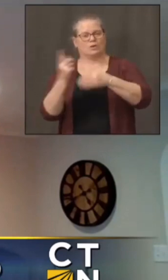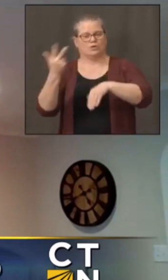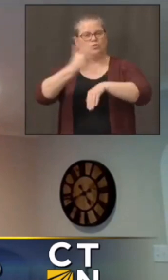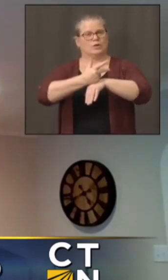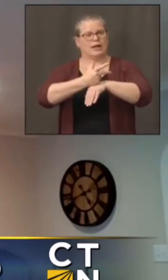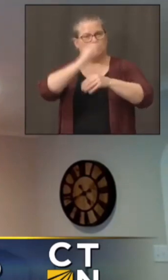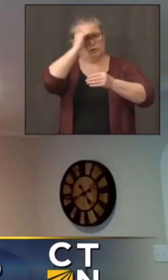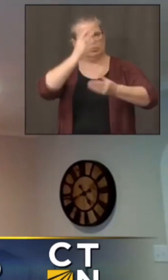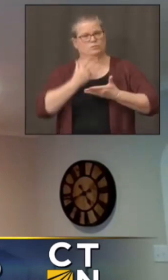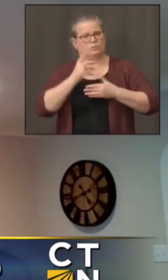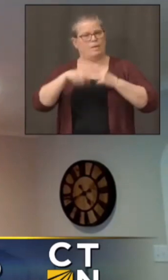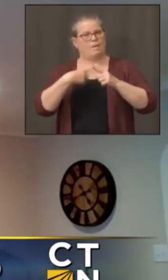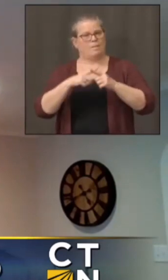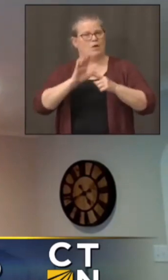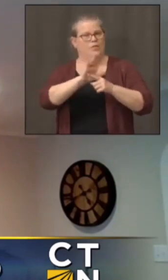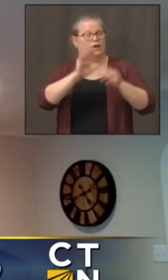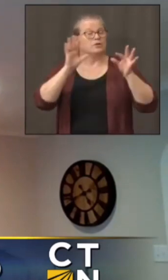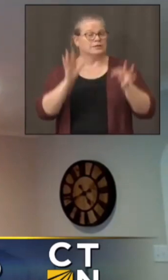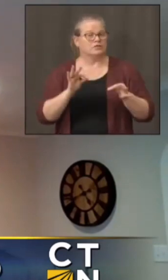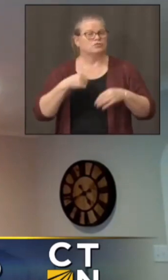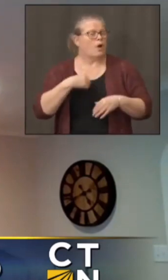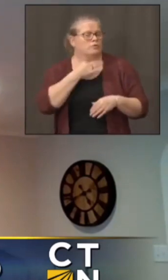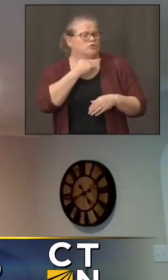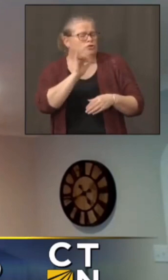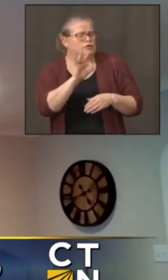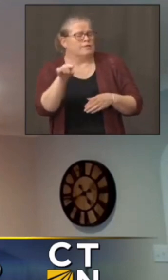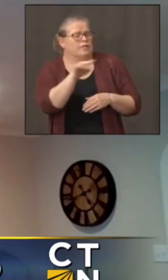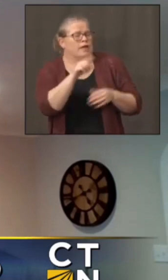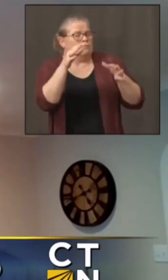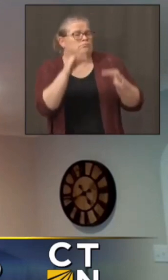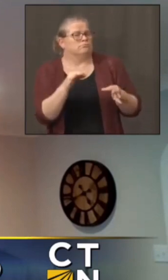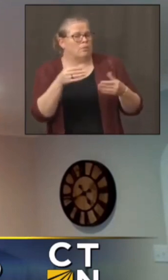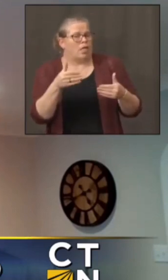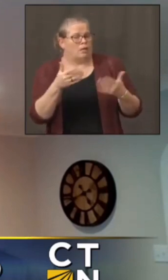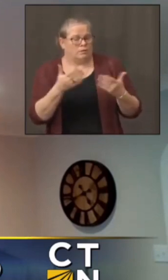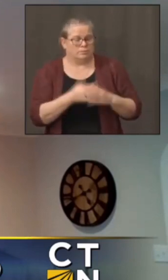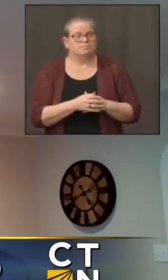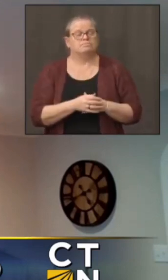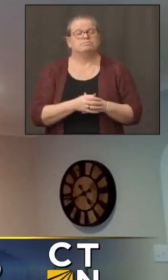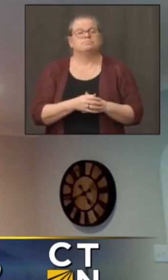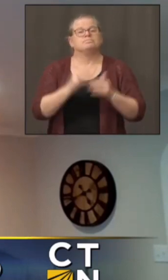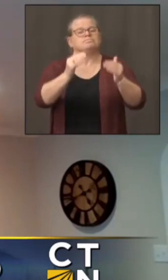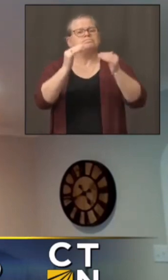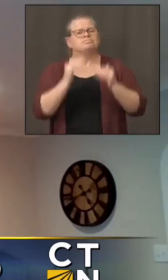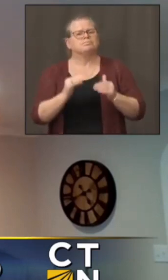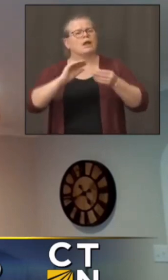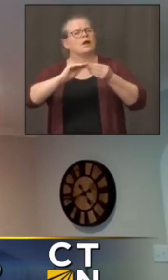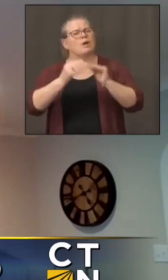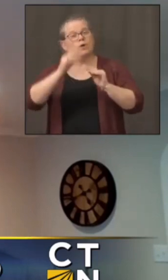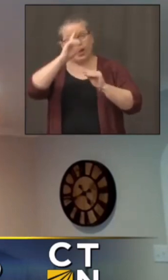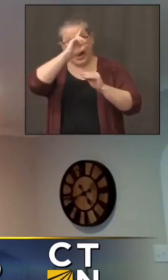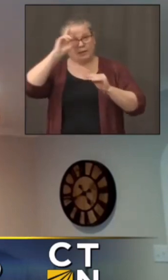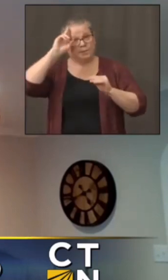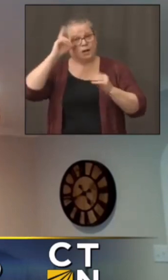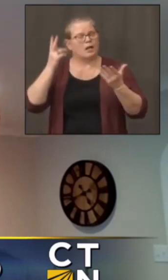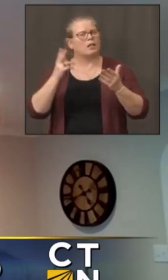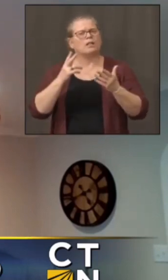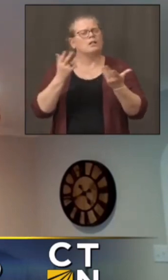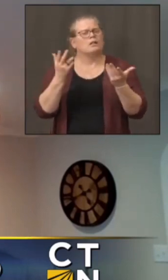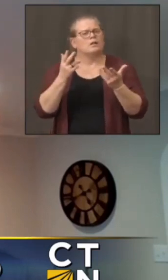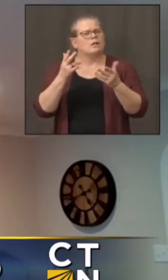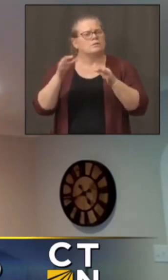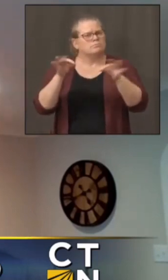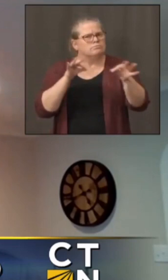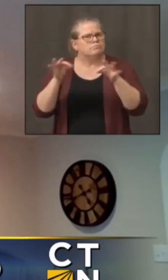something today. Okay, thanks for that. And in terms of the hospitalizations, can you give us more on the demographics